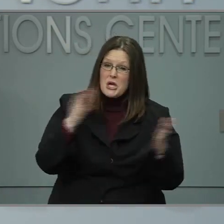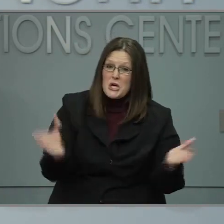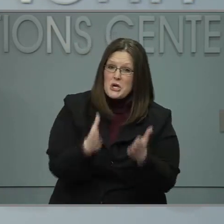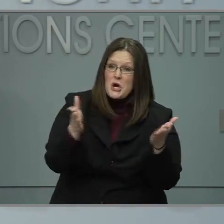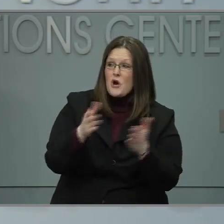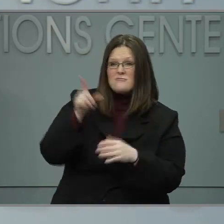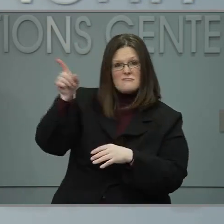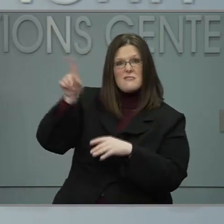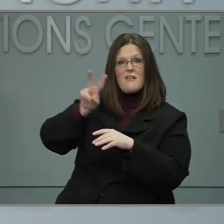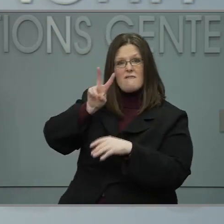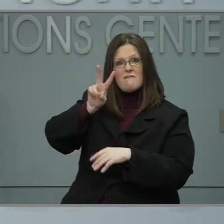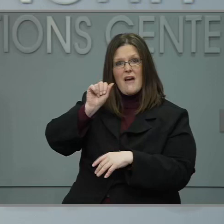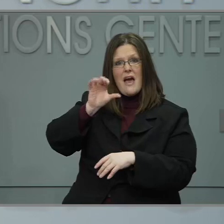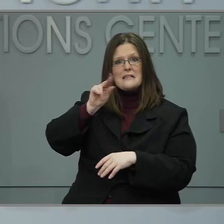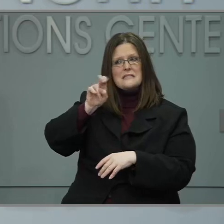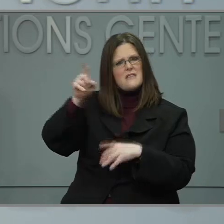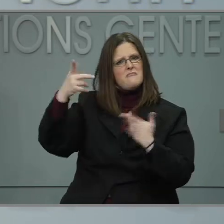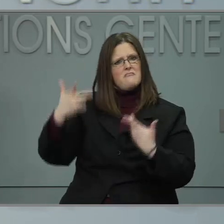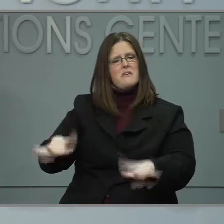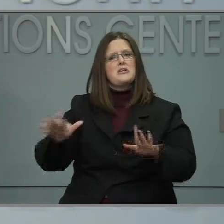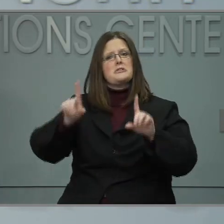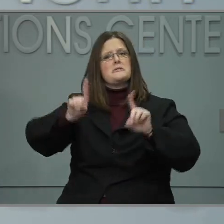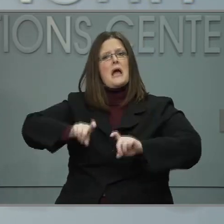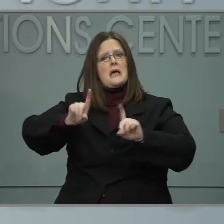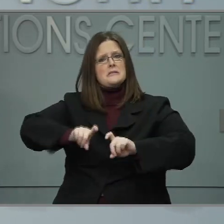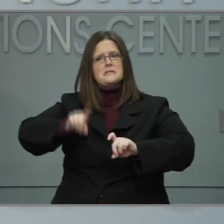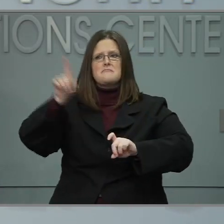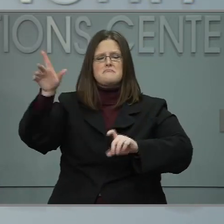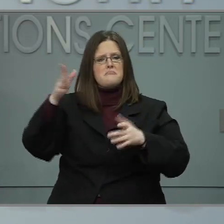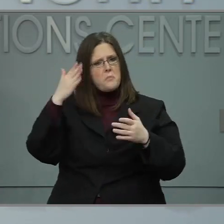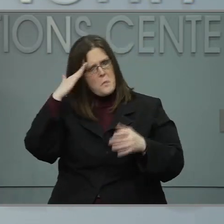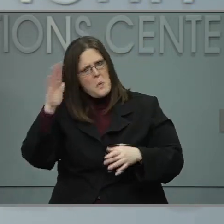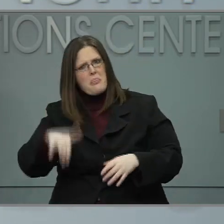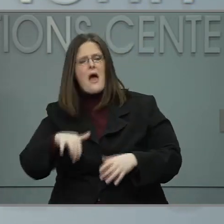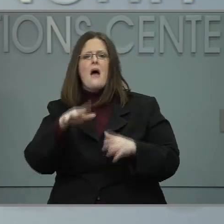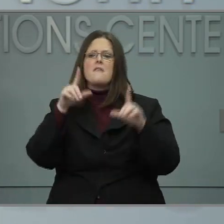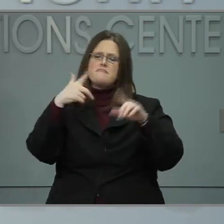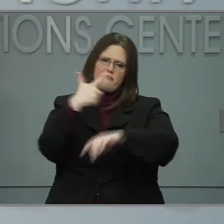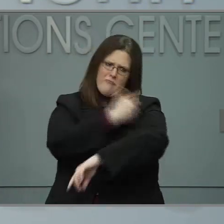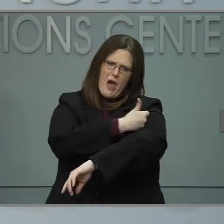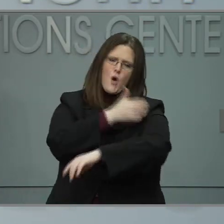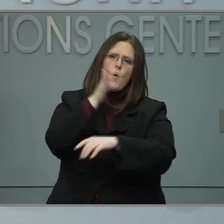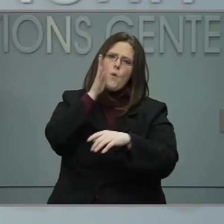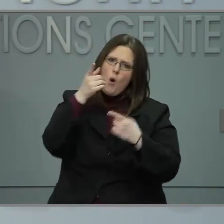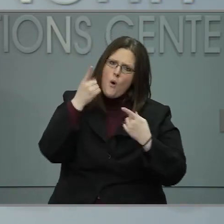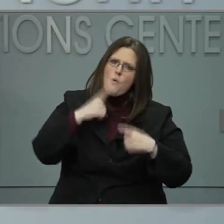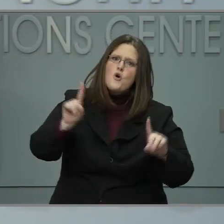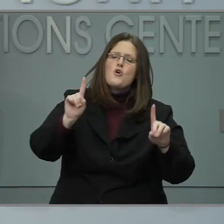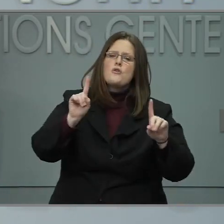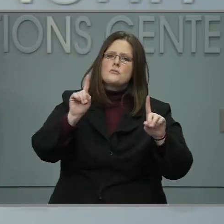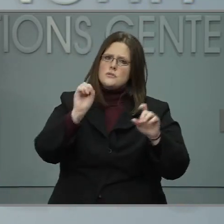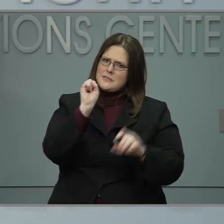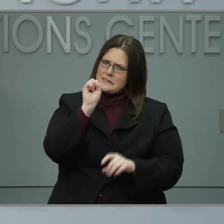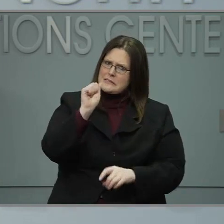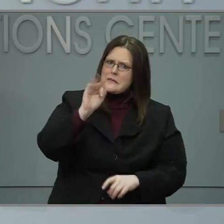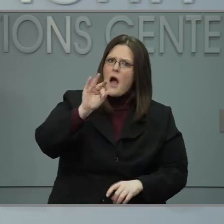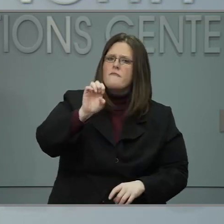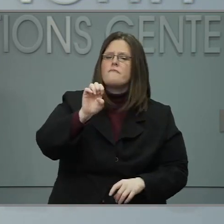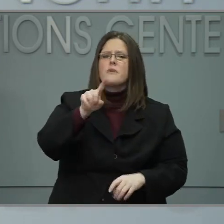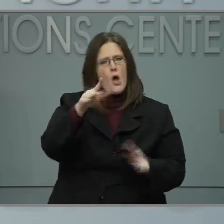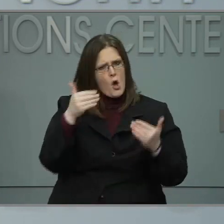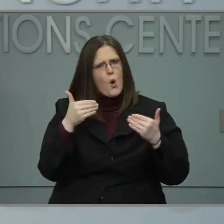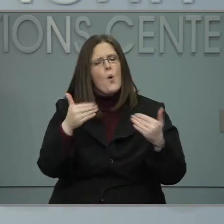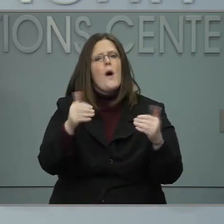effective. If we are going to gain control of our lives, we need to get vaccinated. I want to